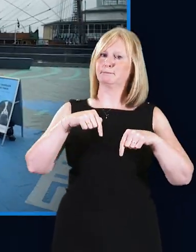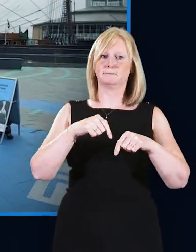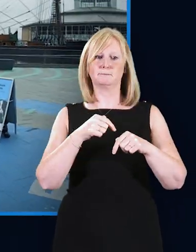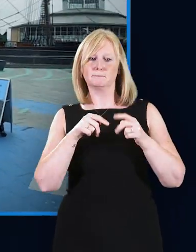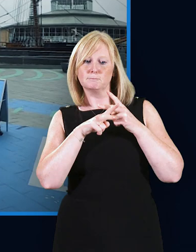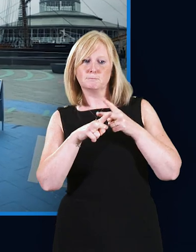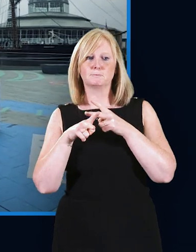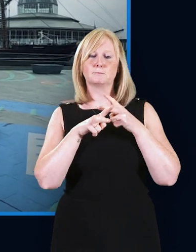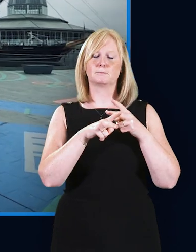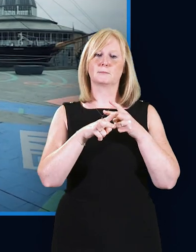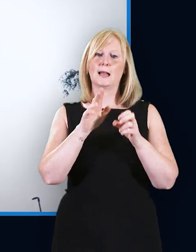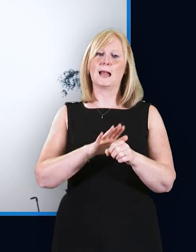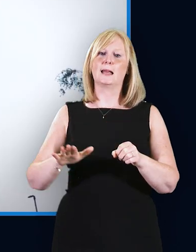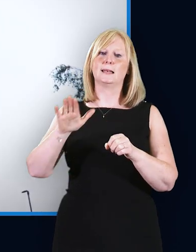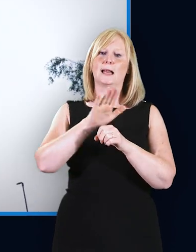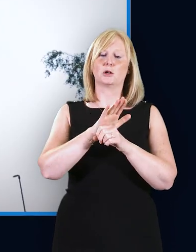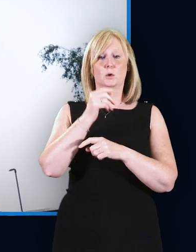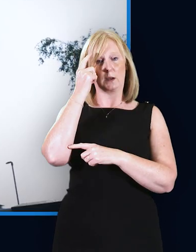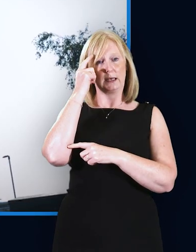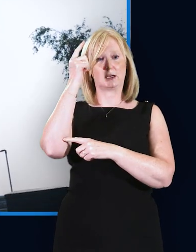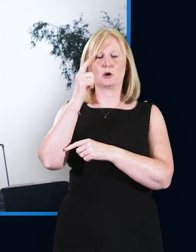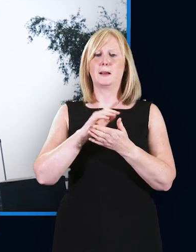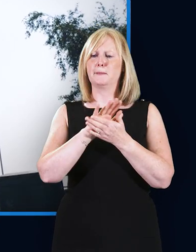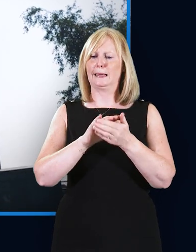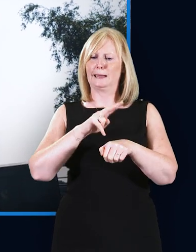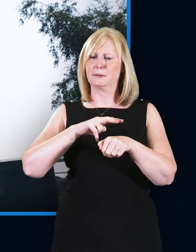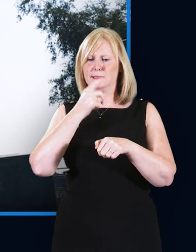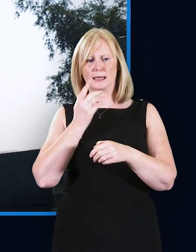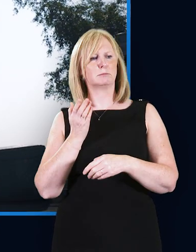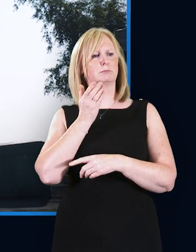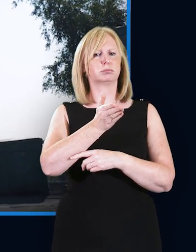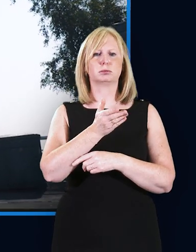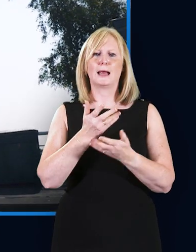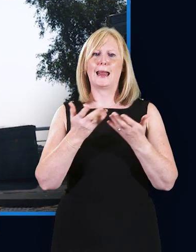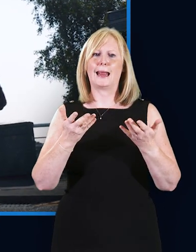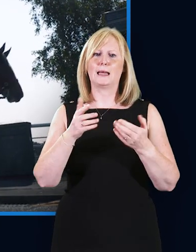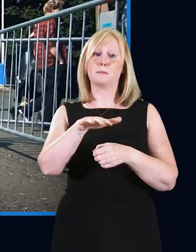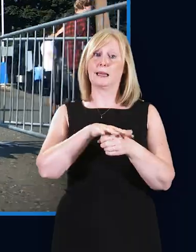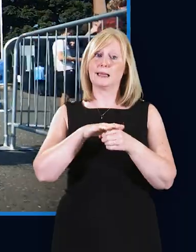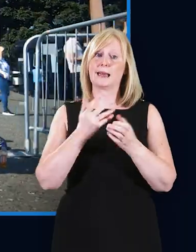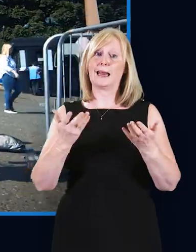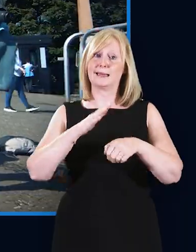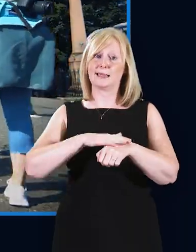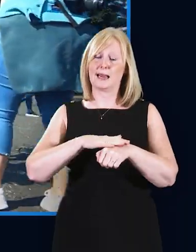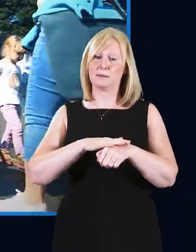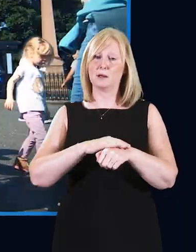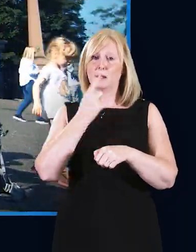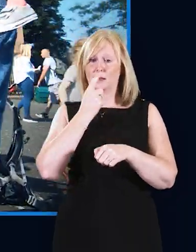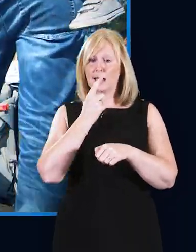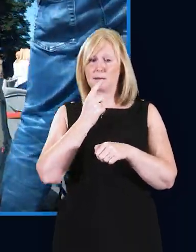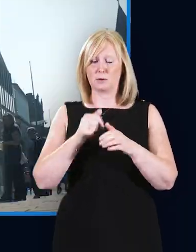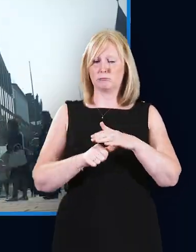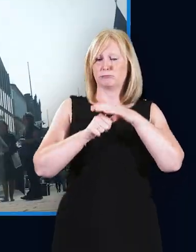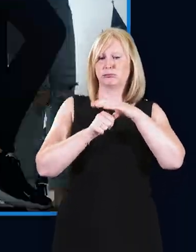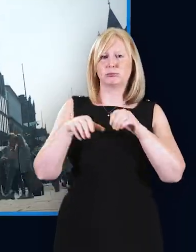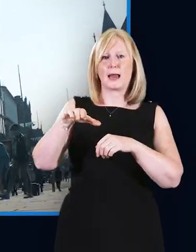Servitor is a national initiative and as such deployments can occur anywhere and at any time. This includes iconic sites, crowded